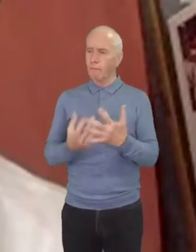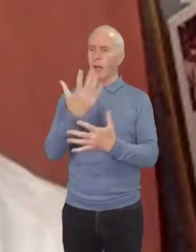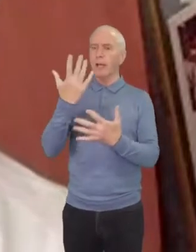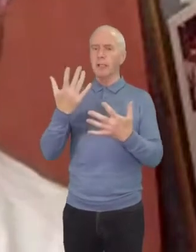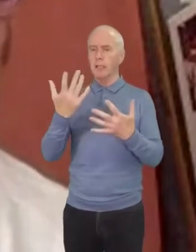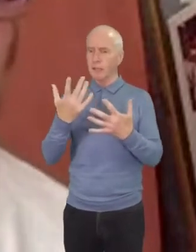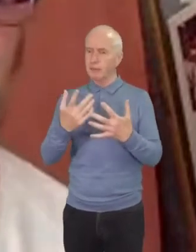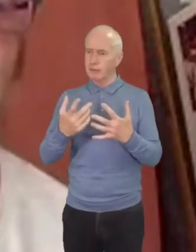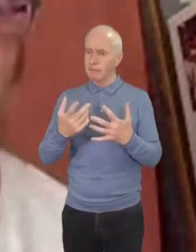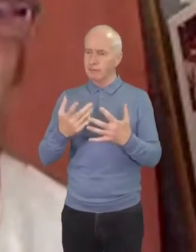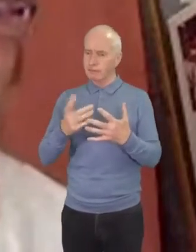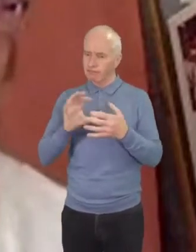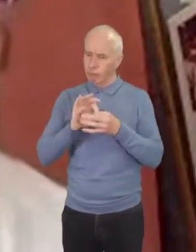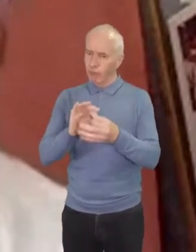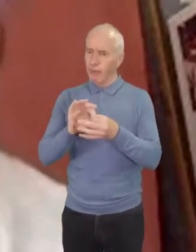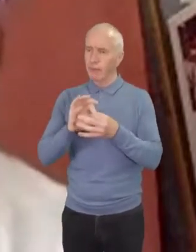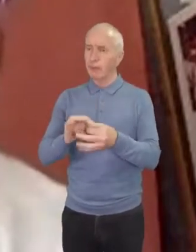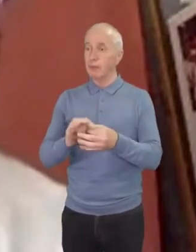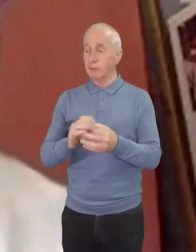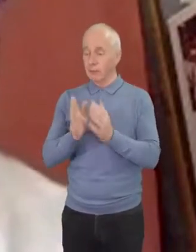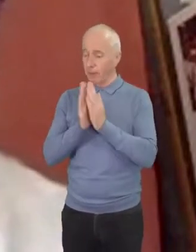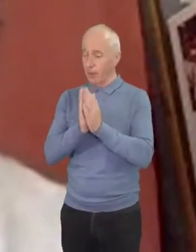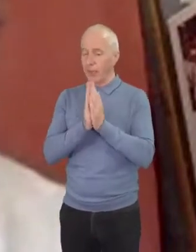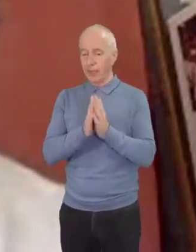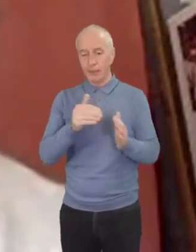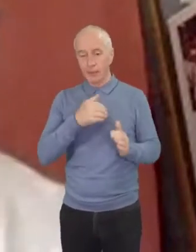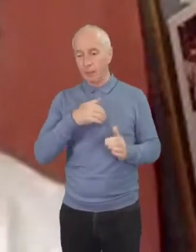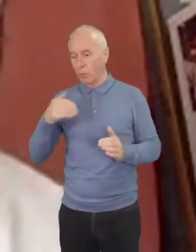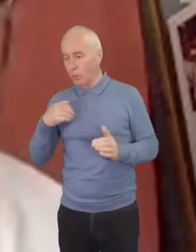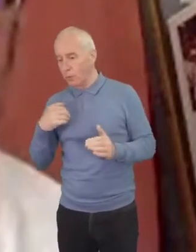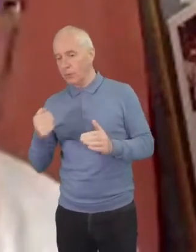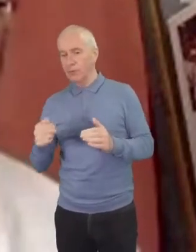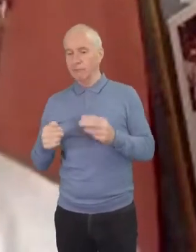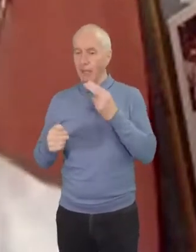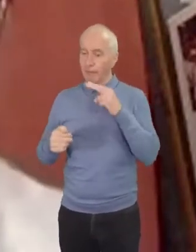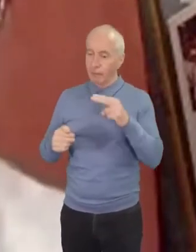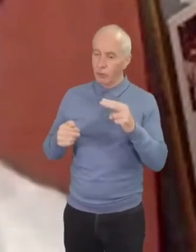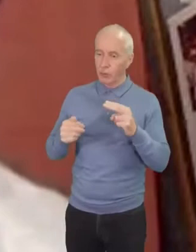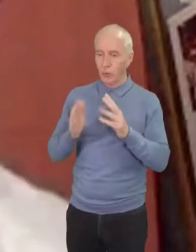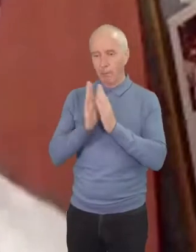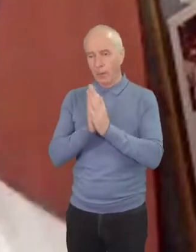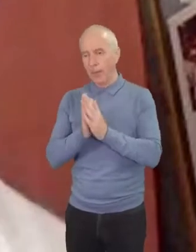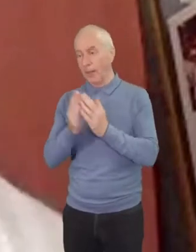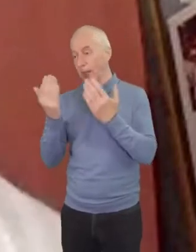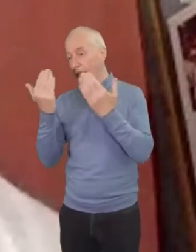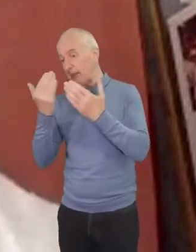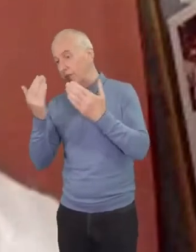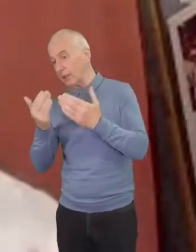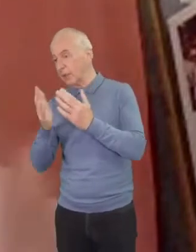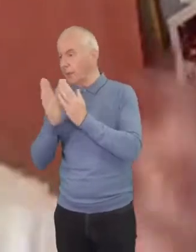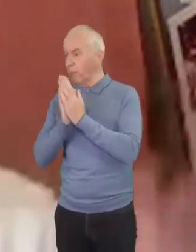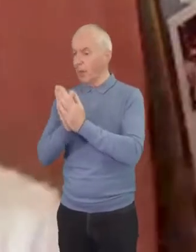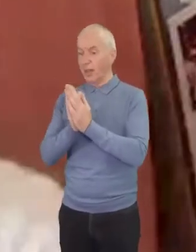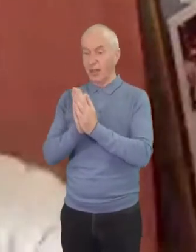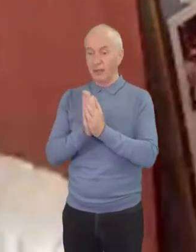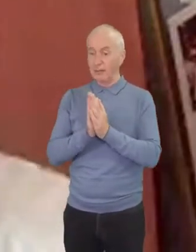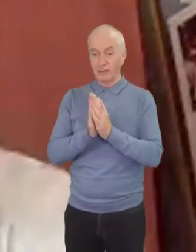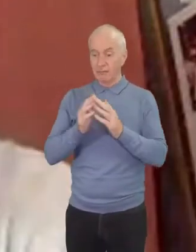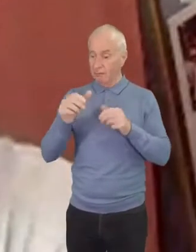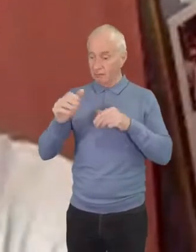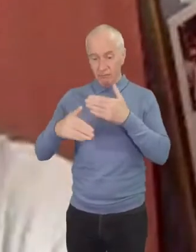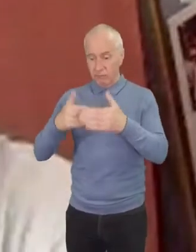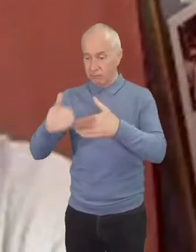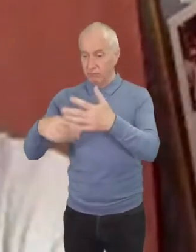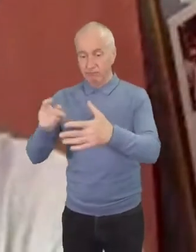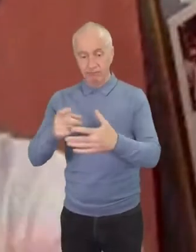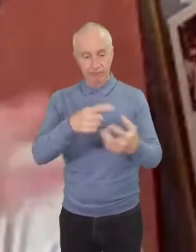so there's prayers in the morning prayer in the afternoon prayers in the evenings and a lot of the communities were connected